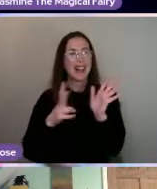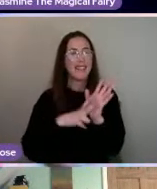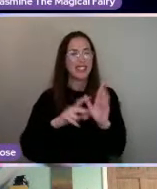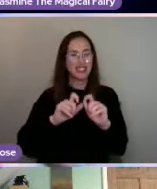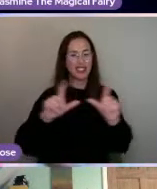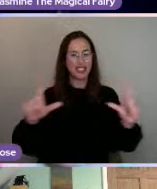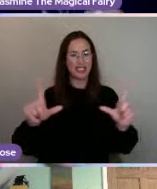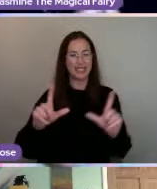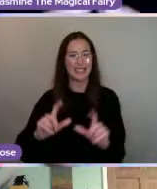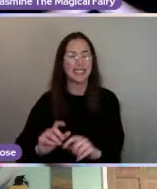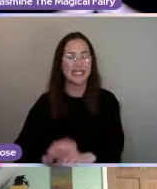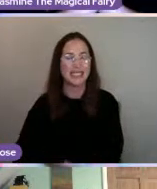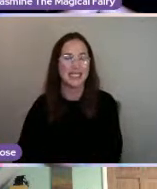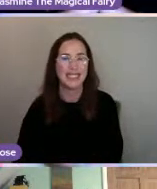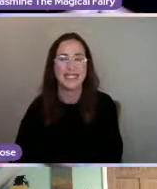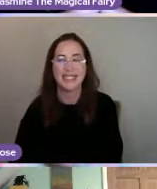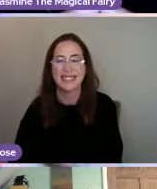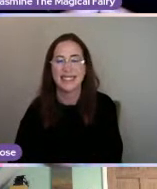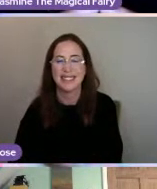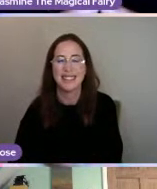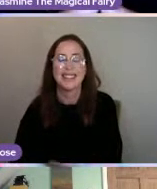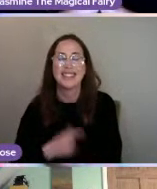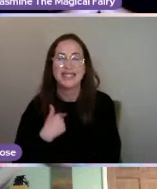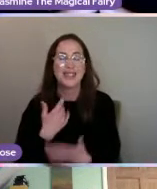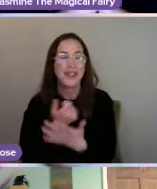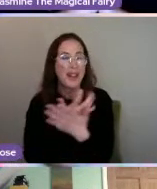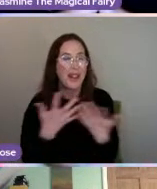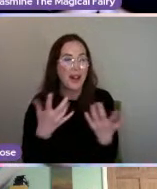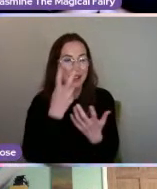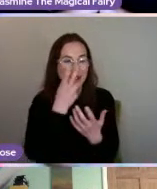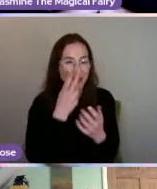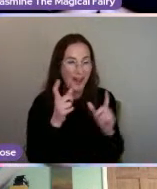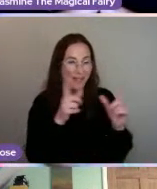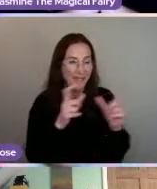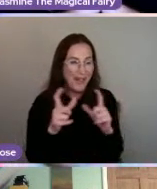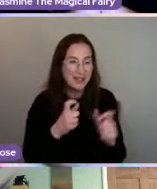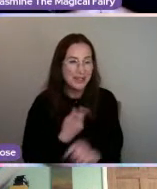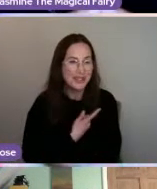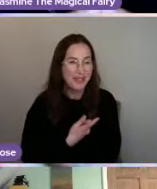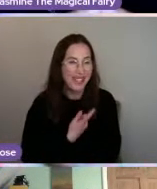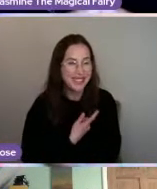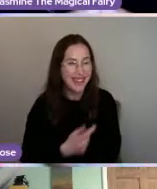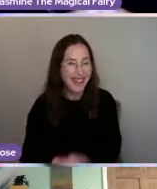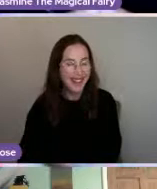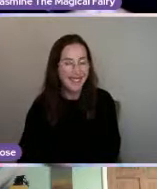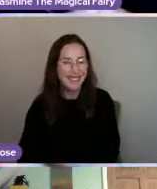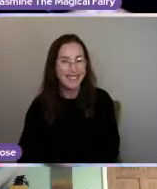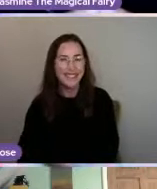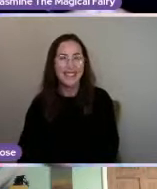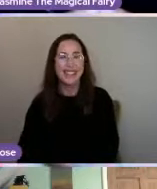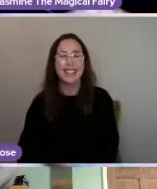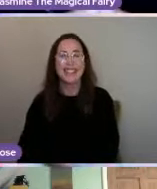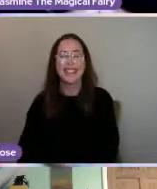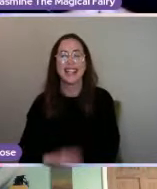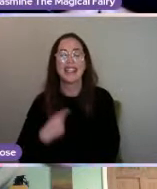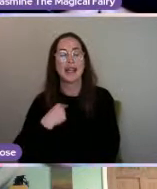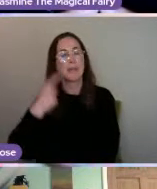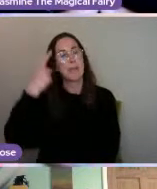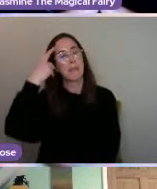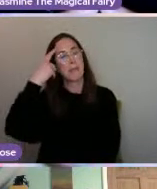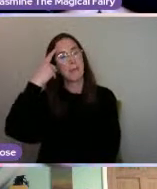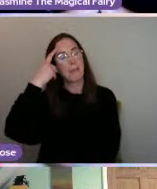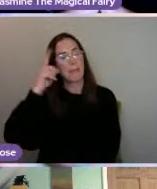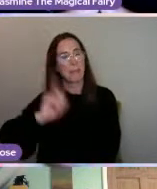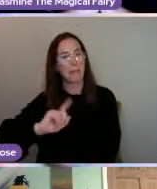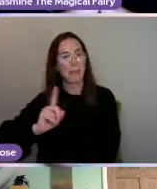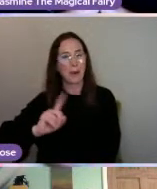really. So, I've got loads of old photos of myself. And the first thing I thought of was actually